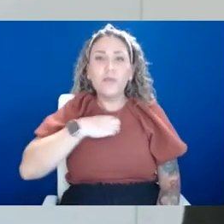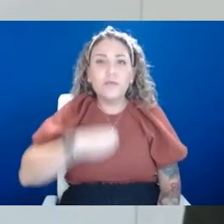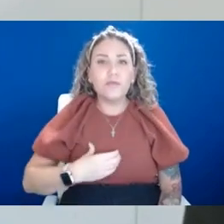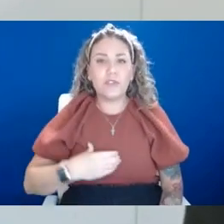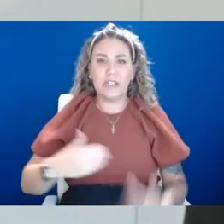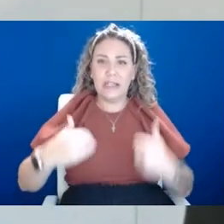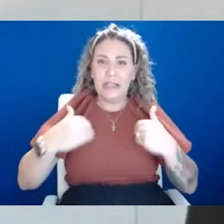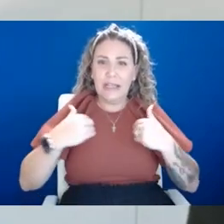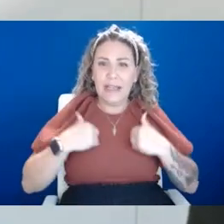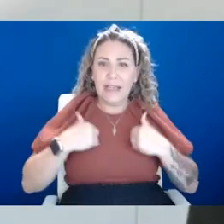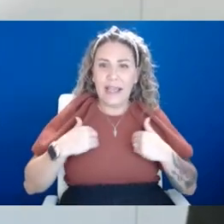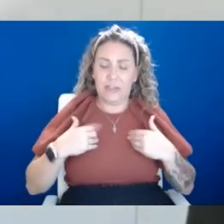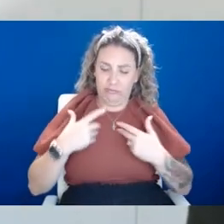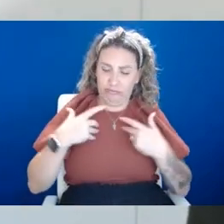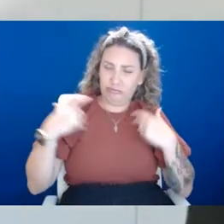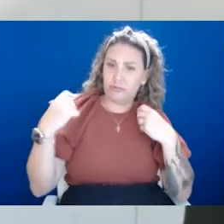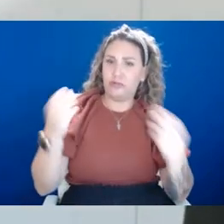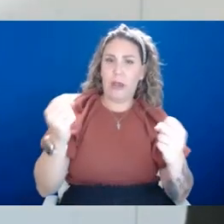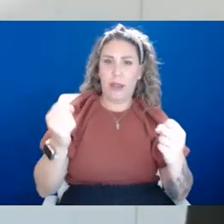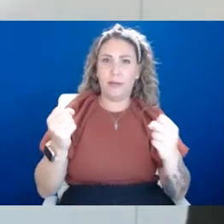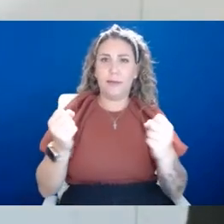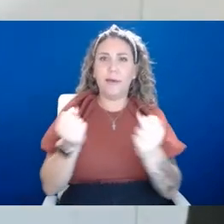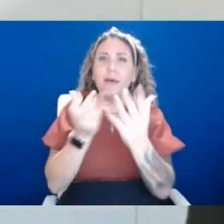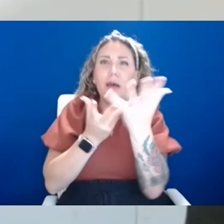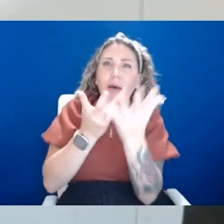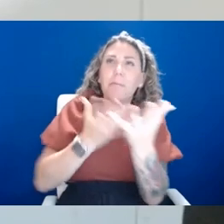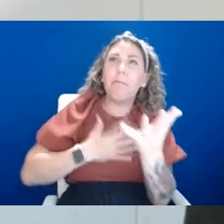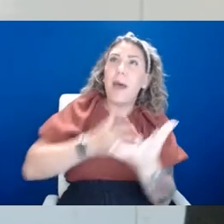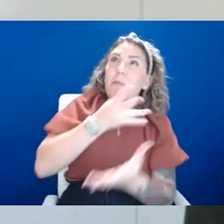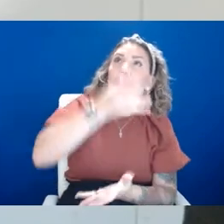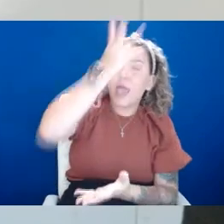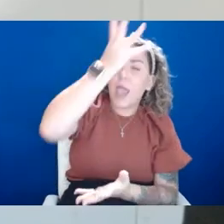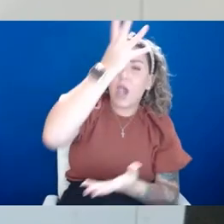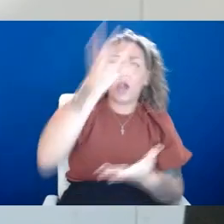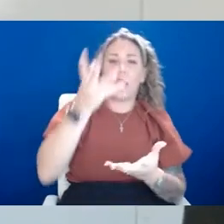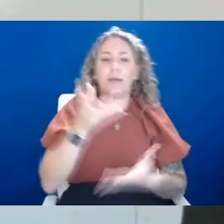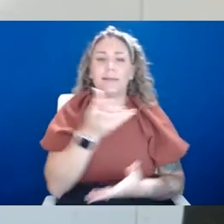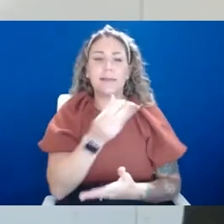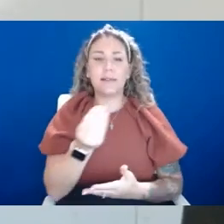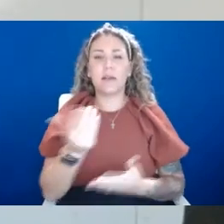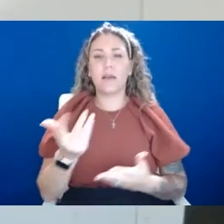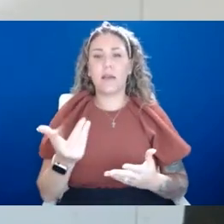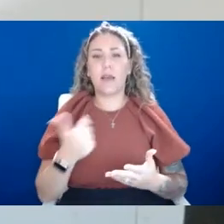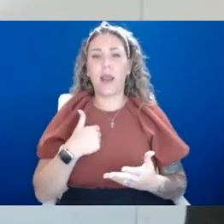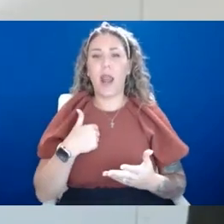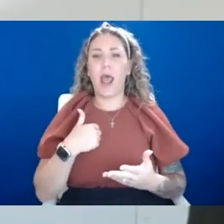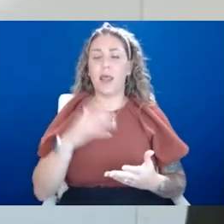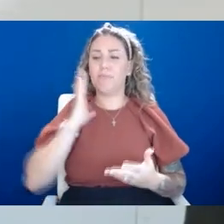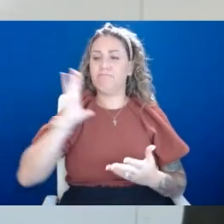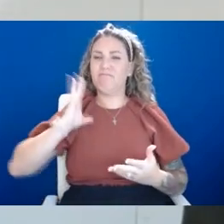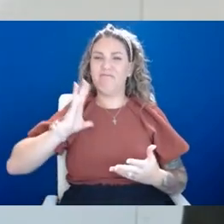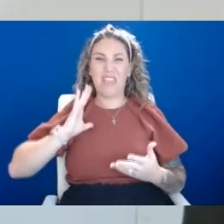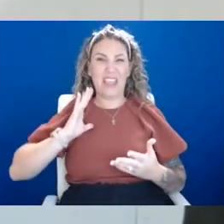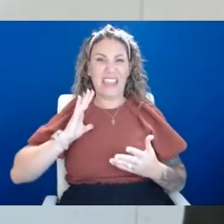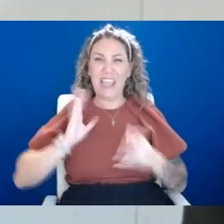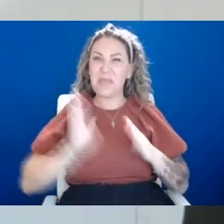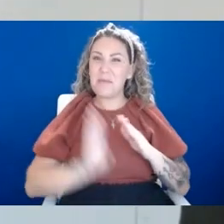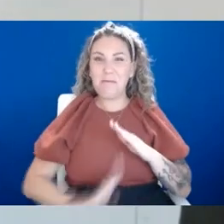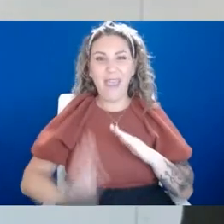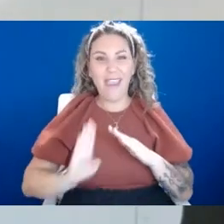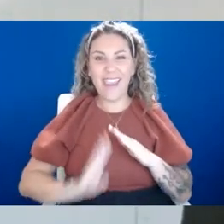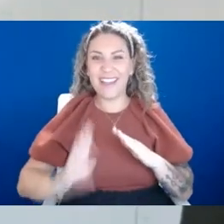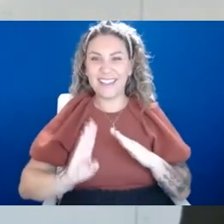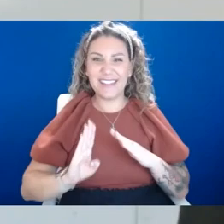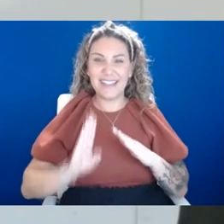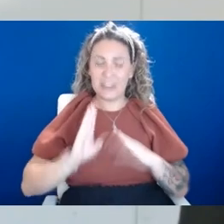the space to have that conversation with my parents and, you know, and I like to take things back to the basic, which is let's create